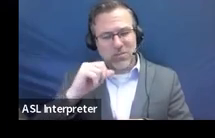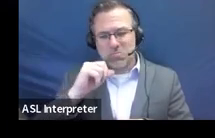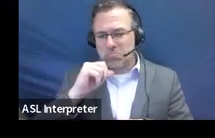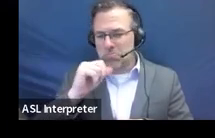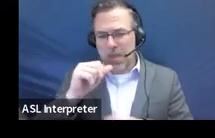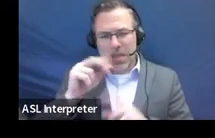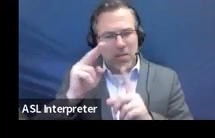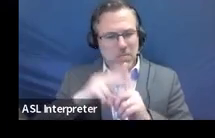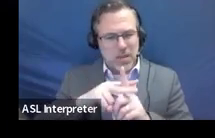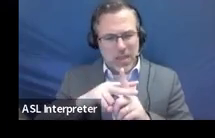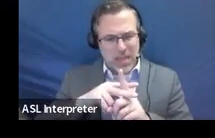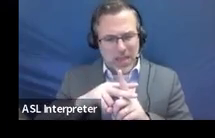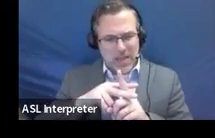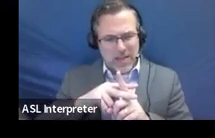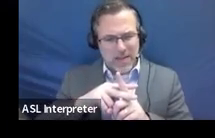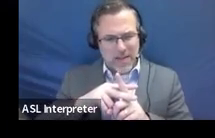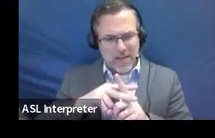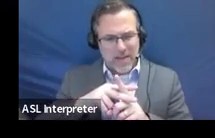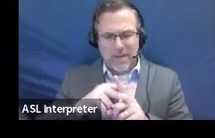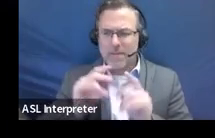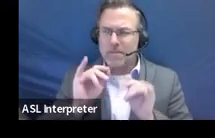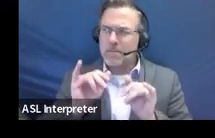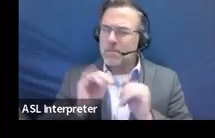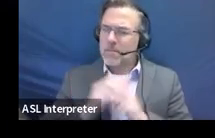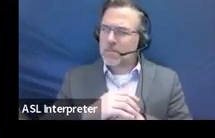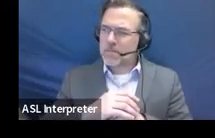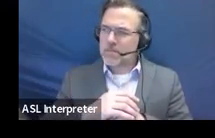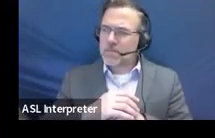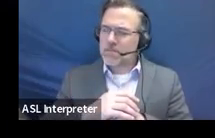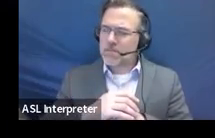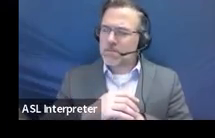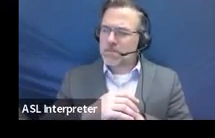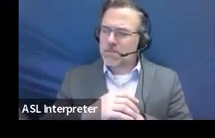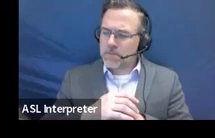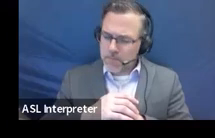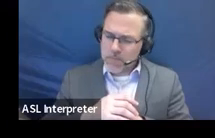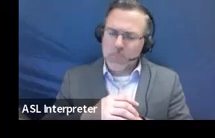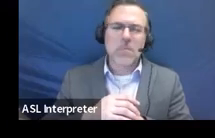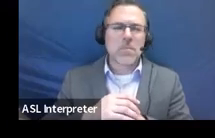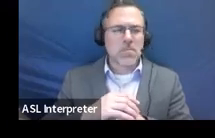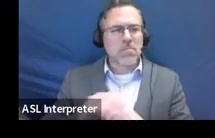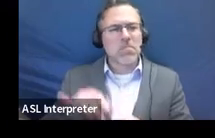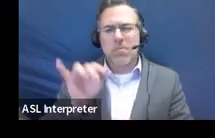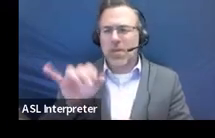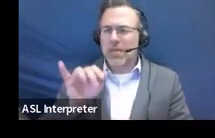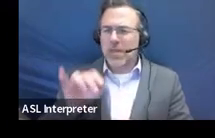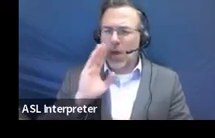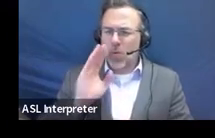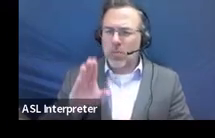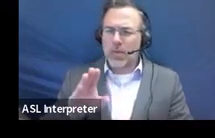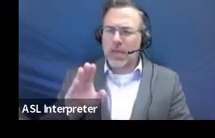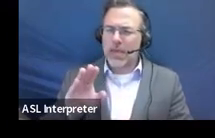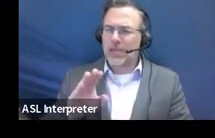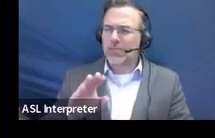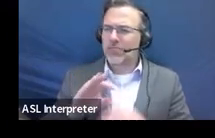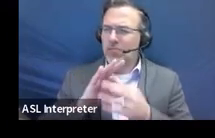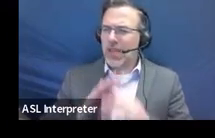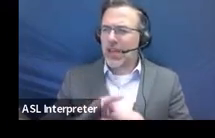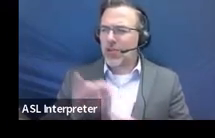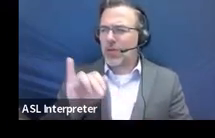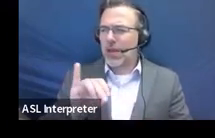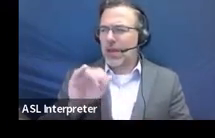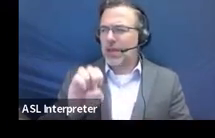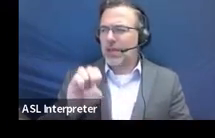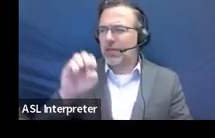I think that that would be an IEP team decision, because if you were, it depends on what you were looking for